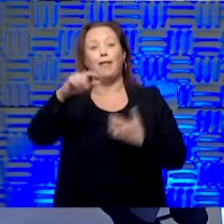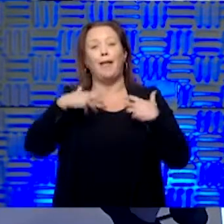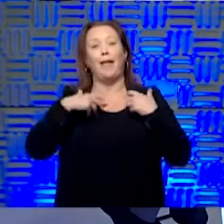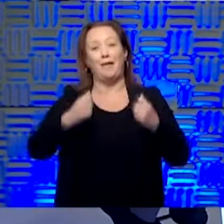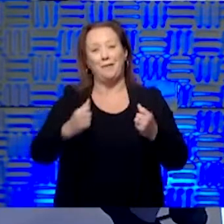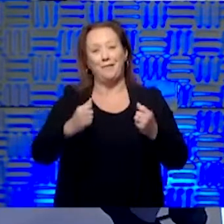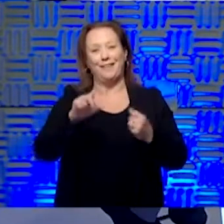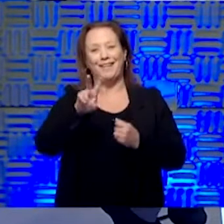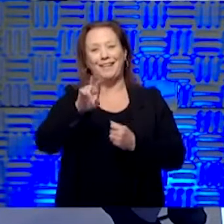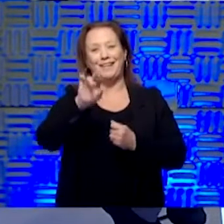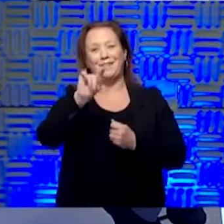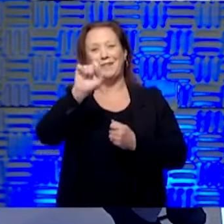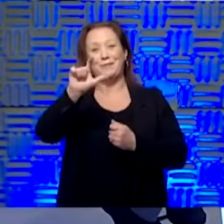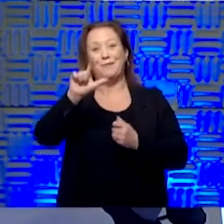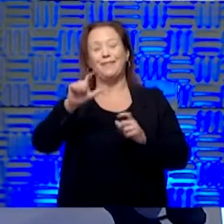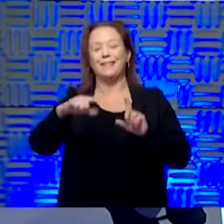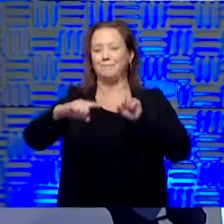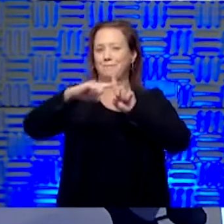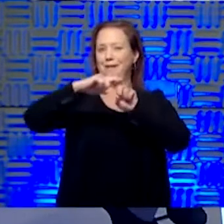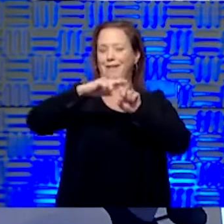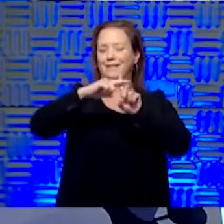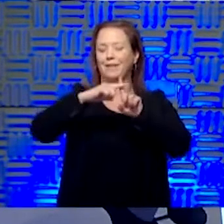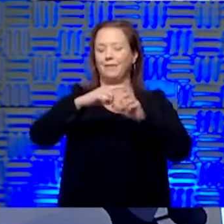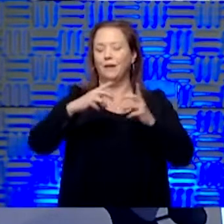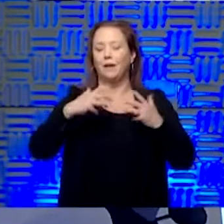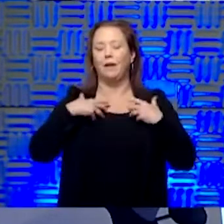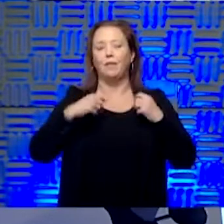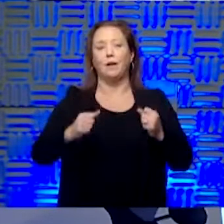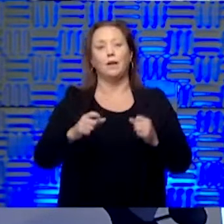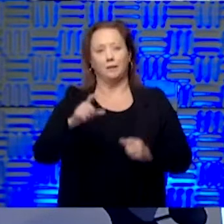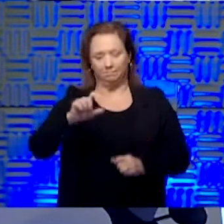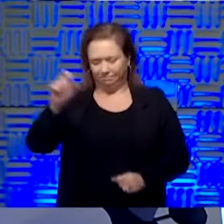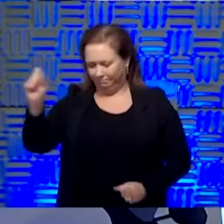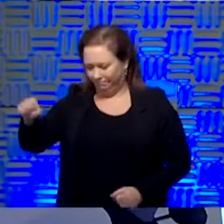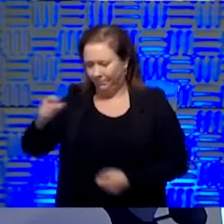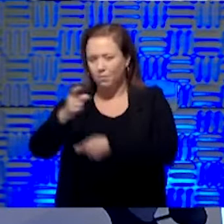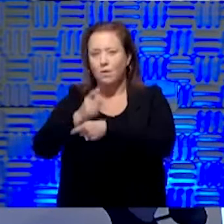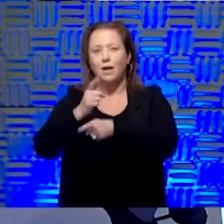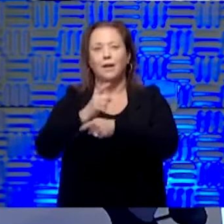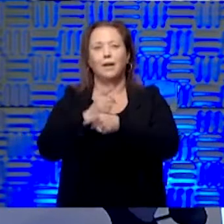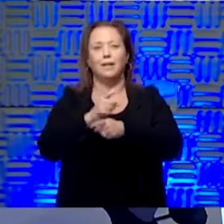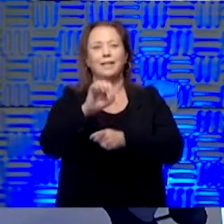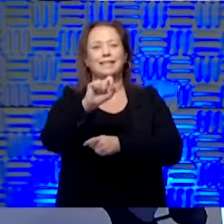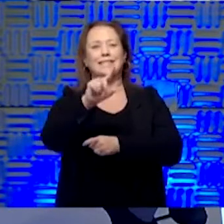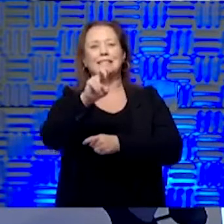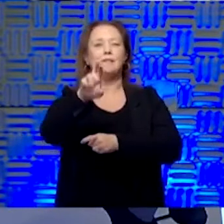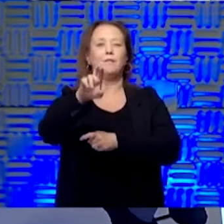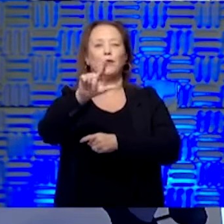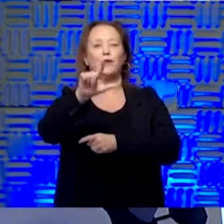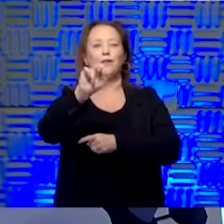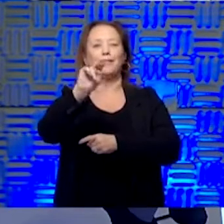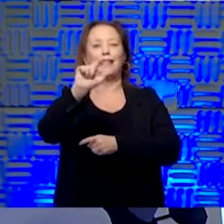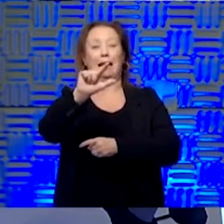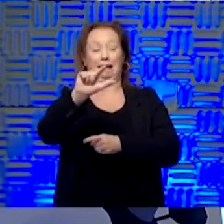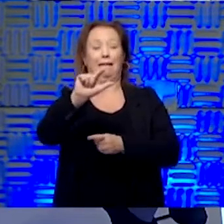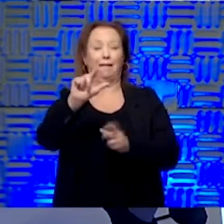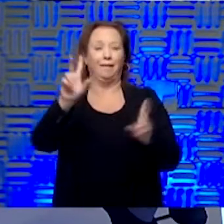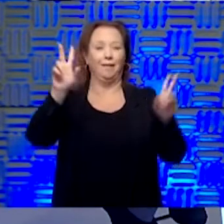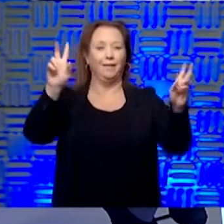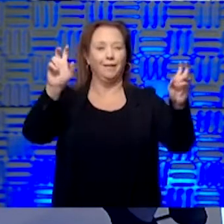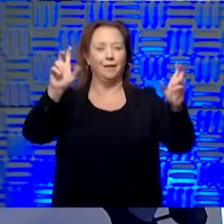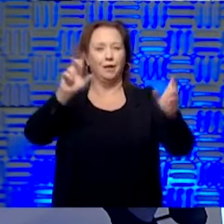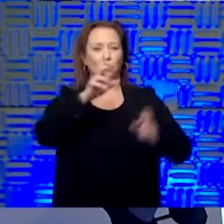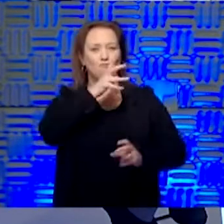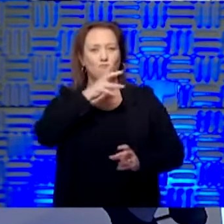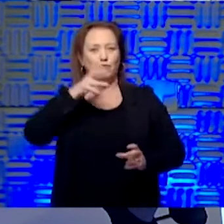talk about our telemedicine thing, because I think this is really the untold story of a silver lining in there, especially for rural,